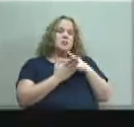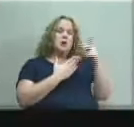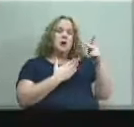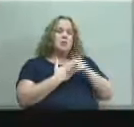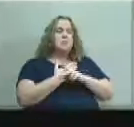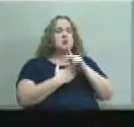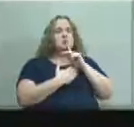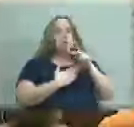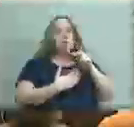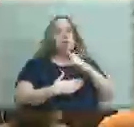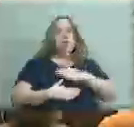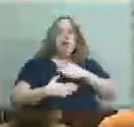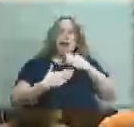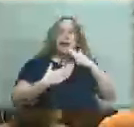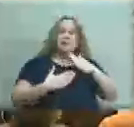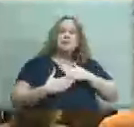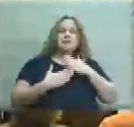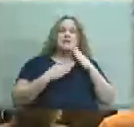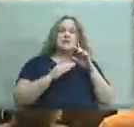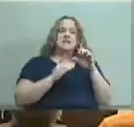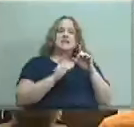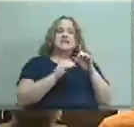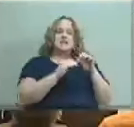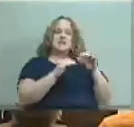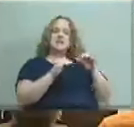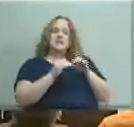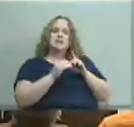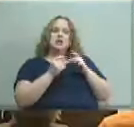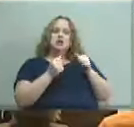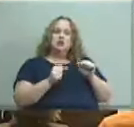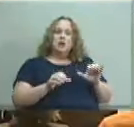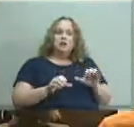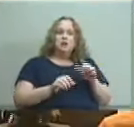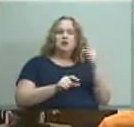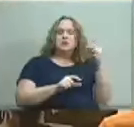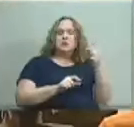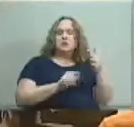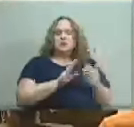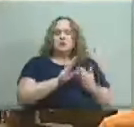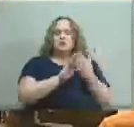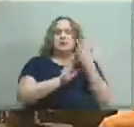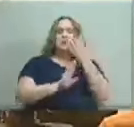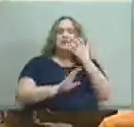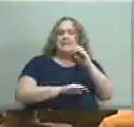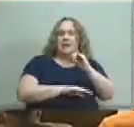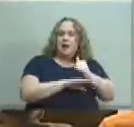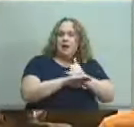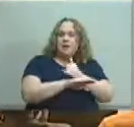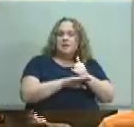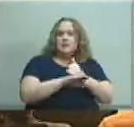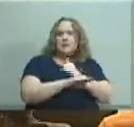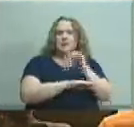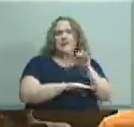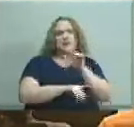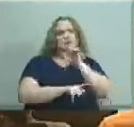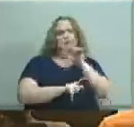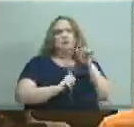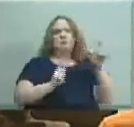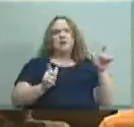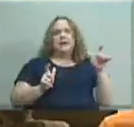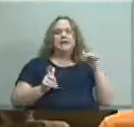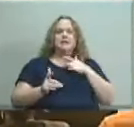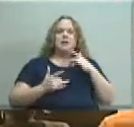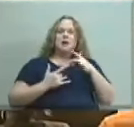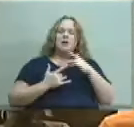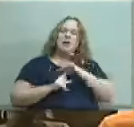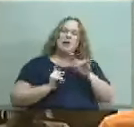really glad that the district is trying to do something to address the heat island um you know this is a you know a very big concern but i